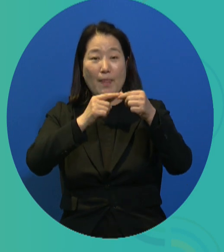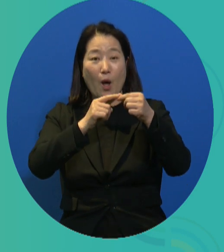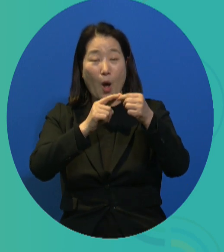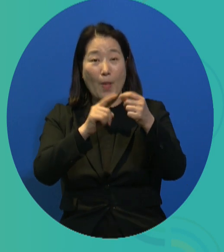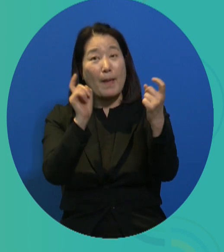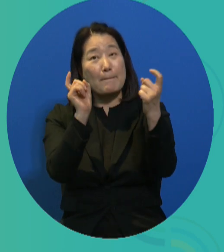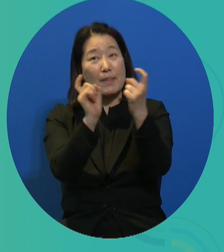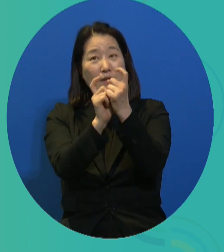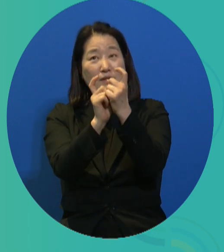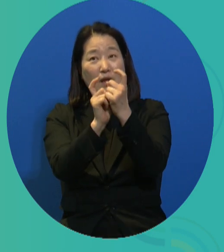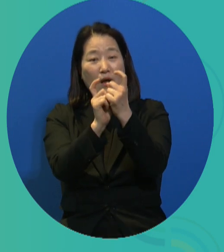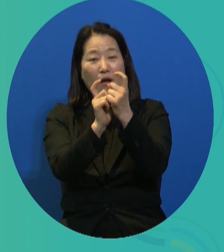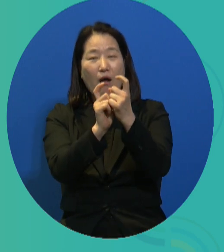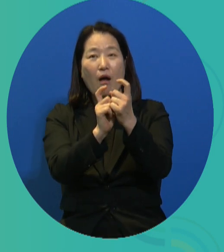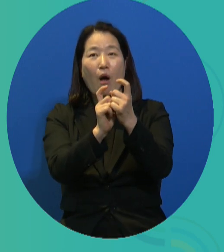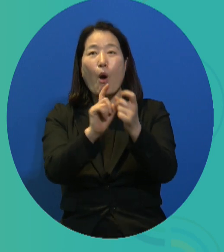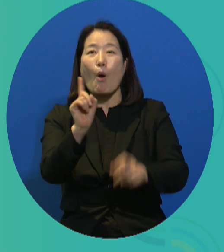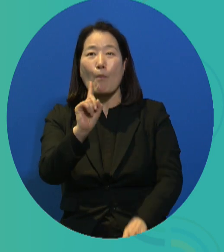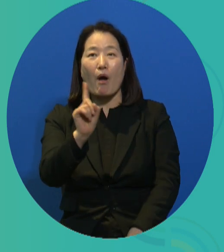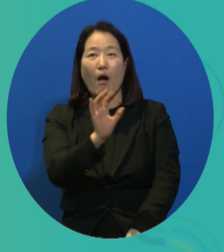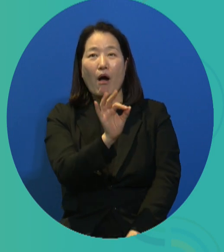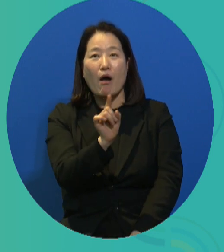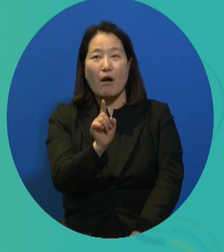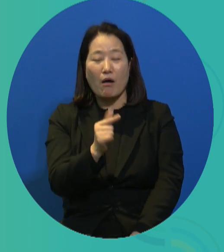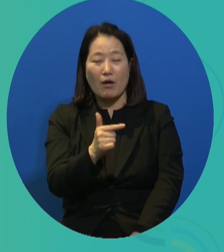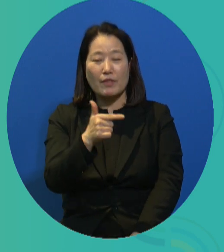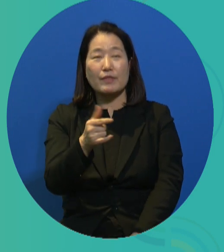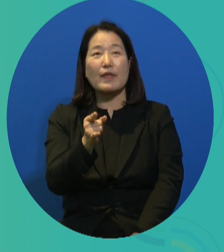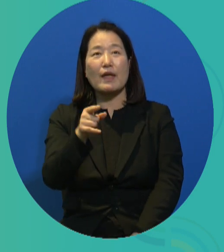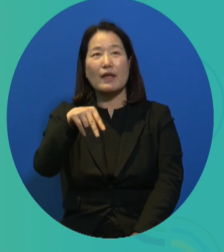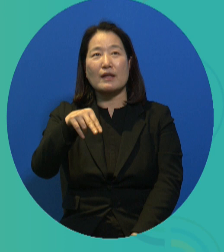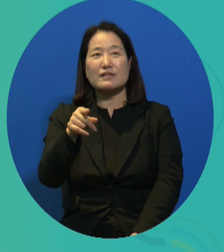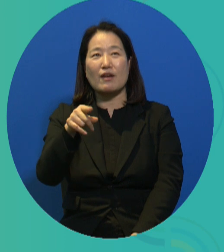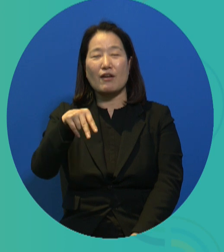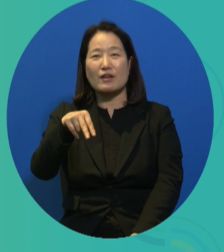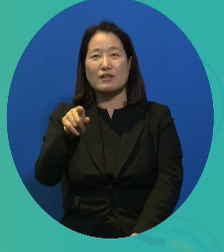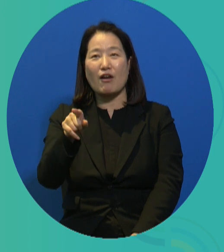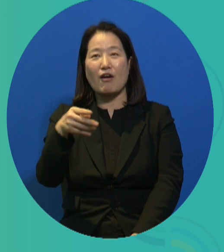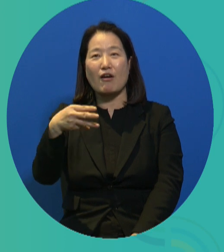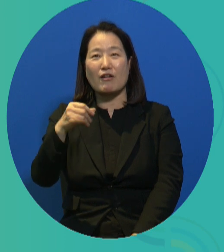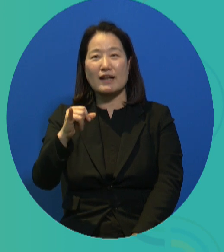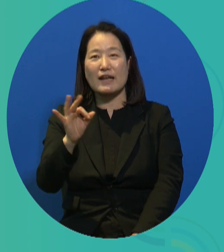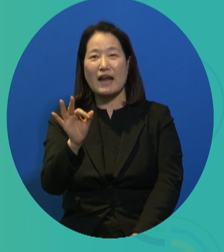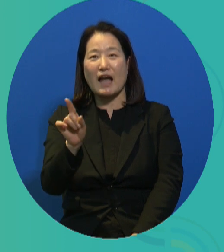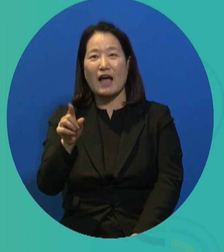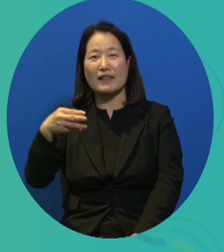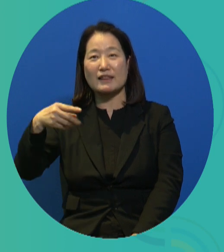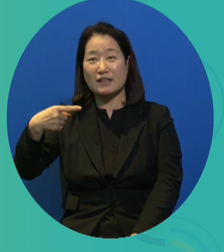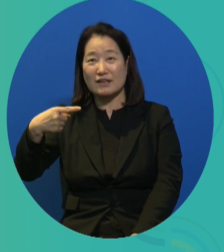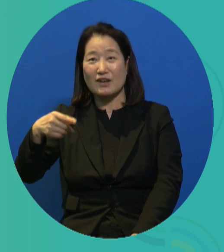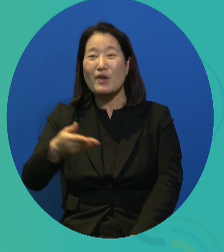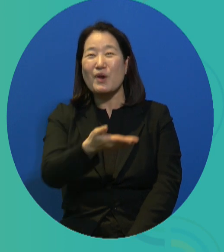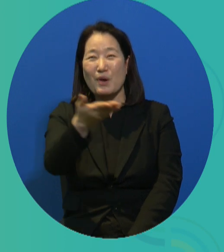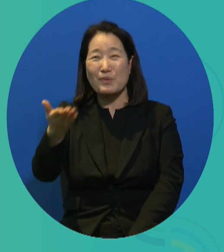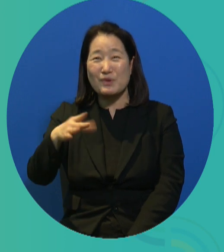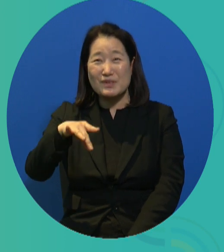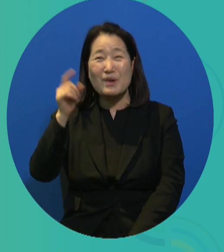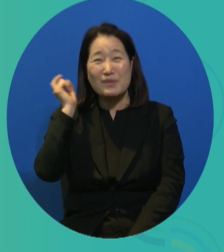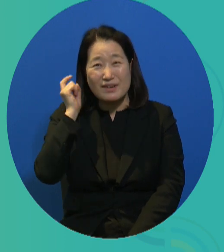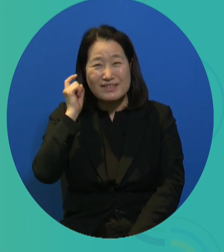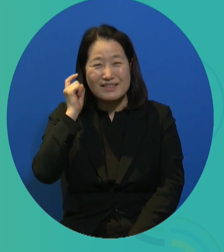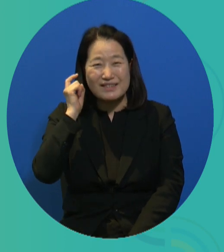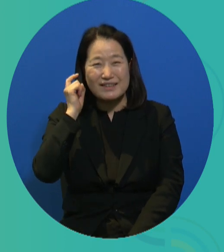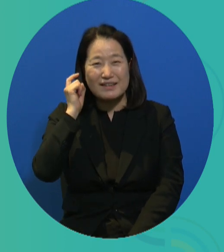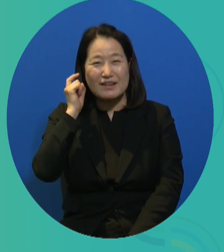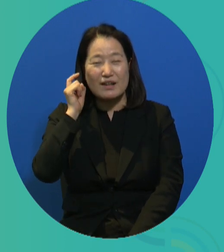materials and I came across a very unfamiliar concept, which is called Unnecessariate. Is this the first